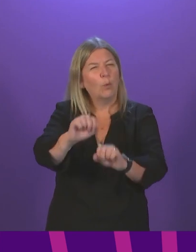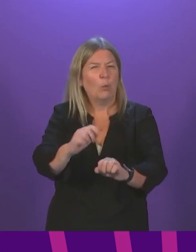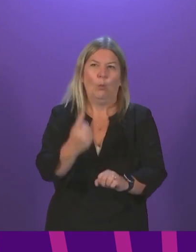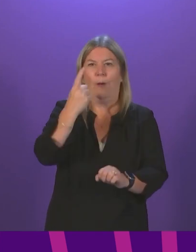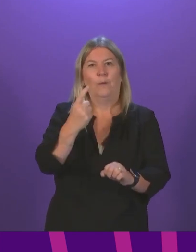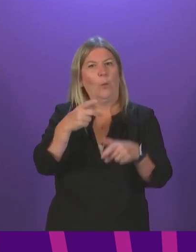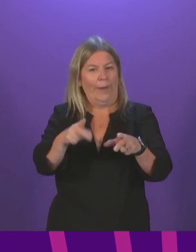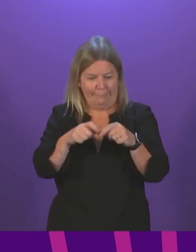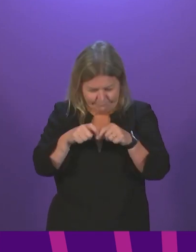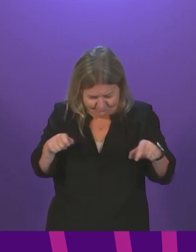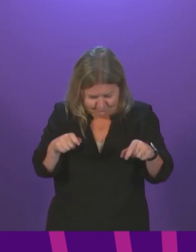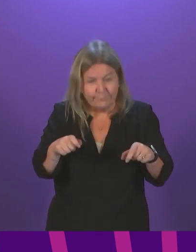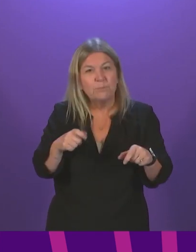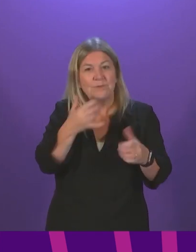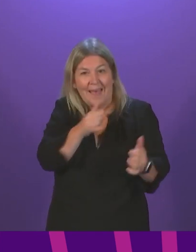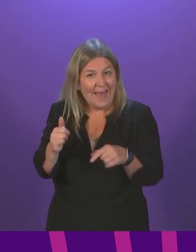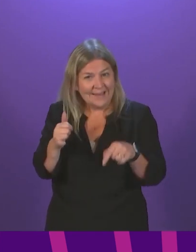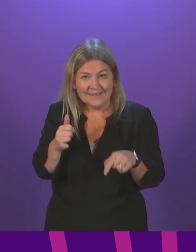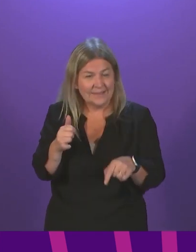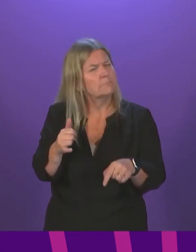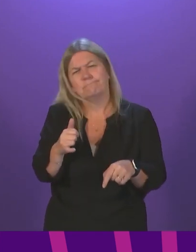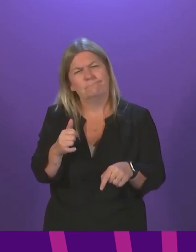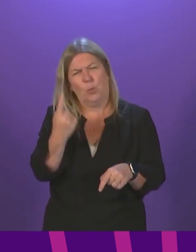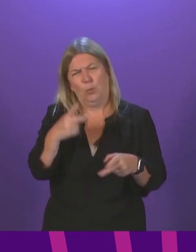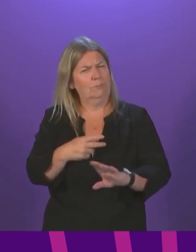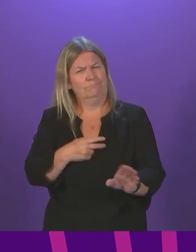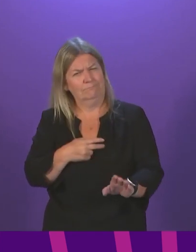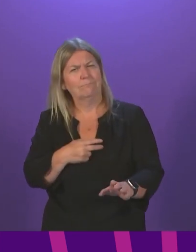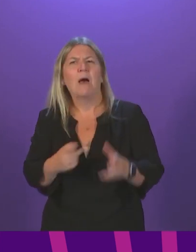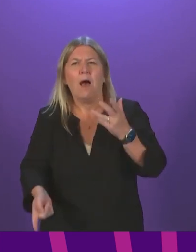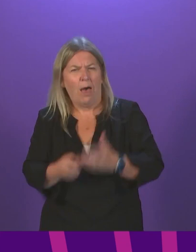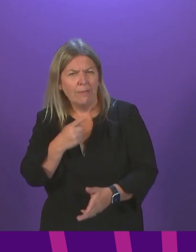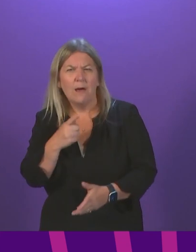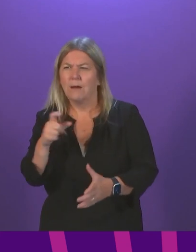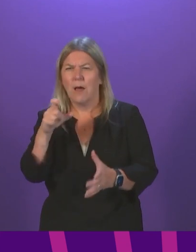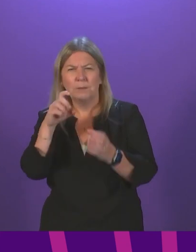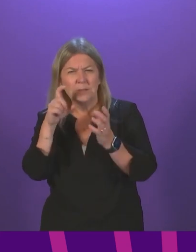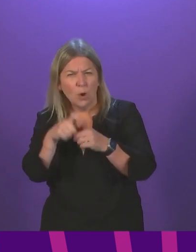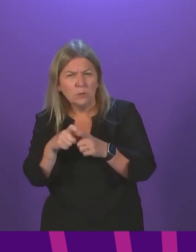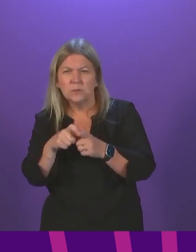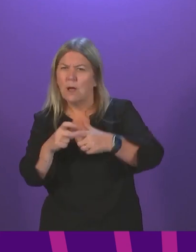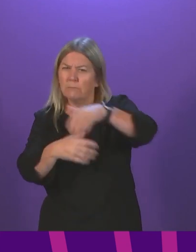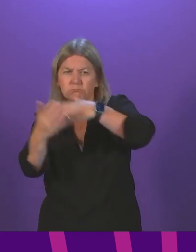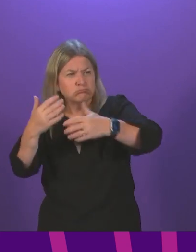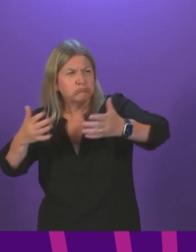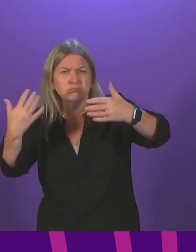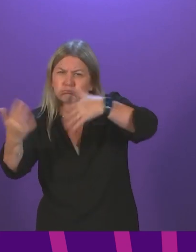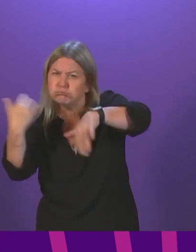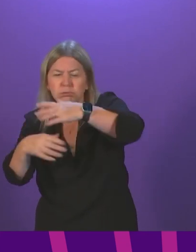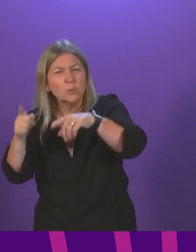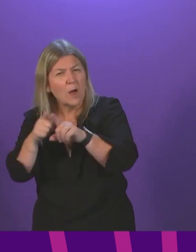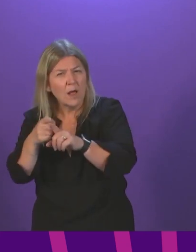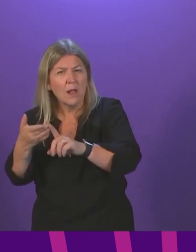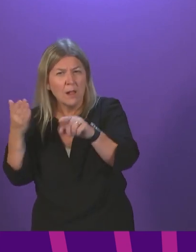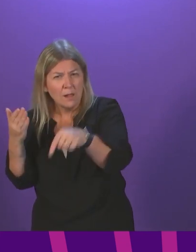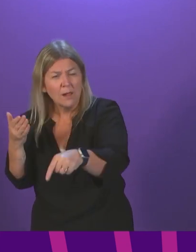work around carbon dioxide monitors leading to the assessment of ventilation is underway. There is a range of other mitigations in place. And, of course, contact